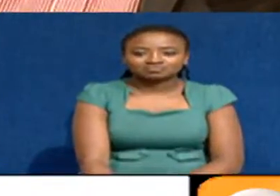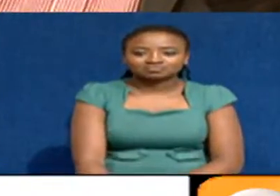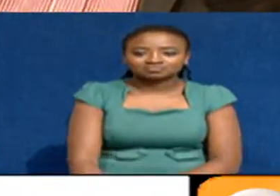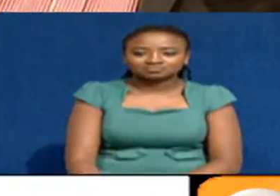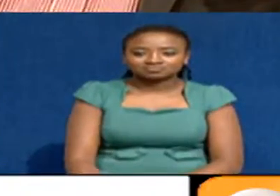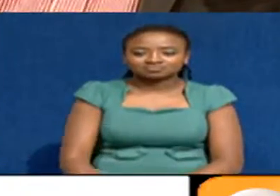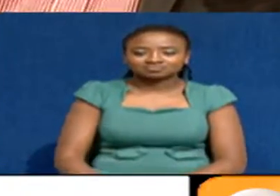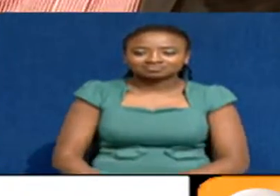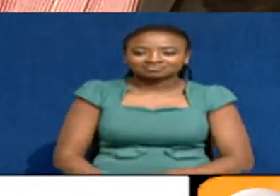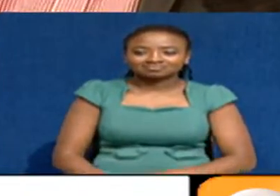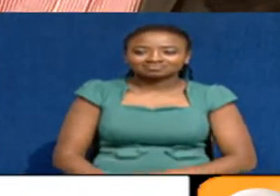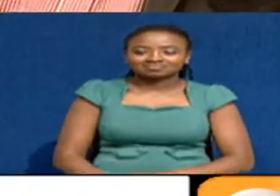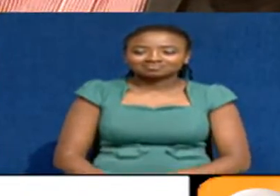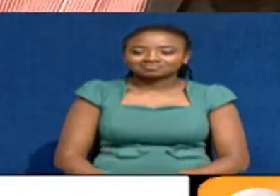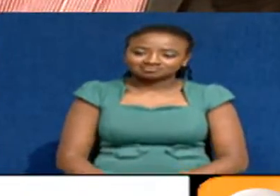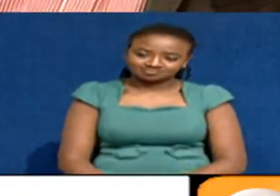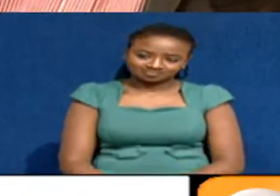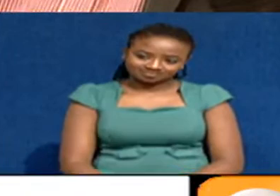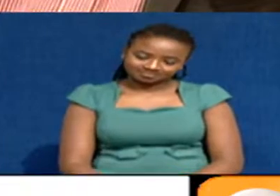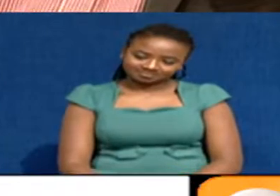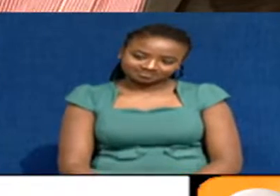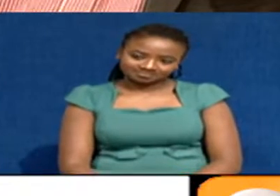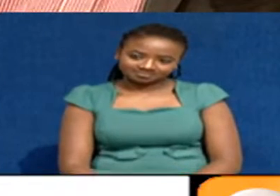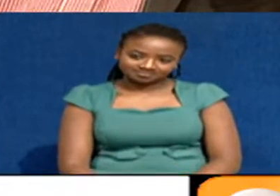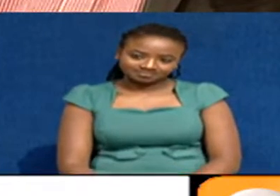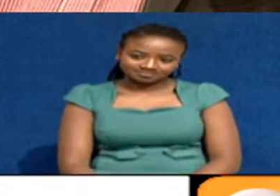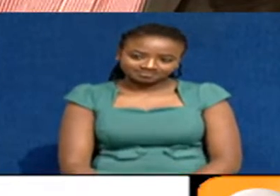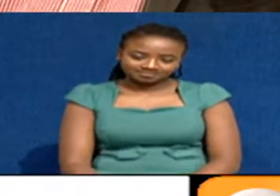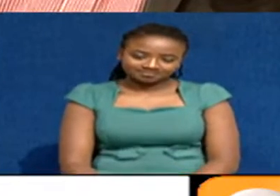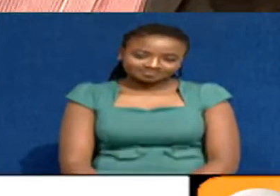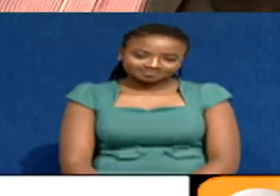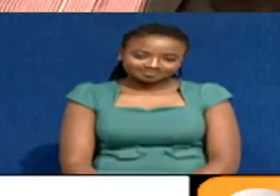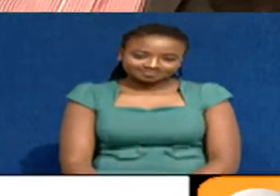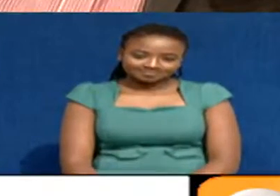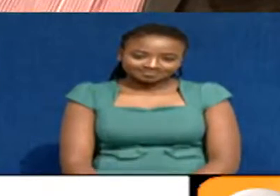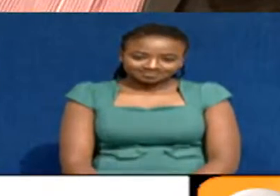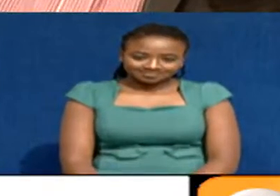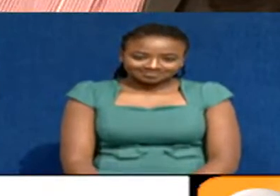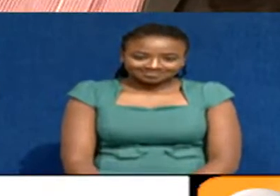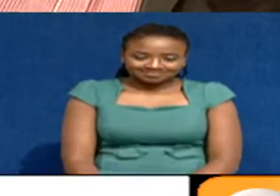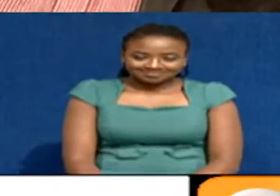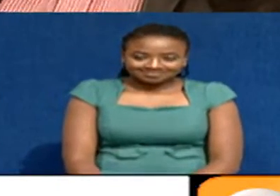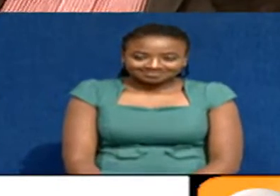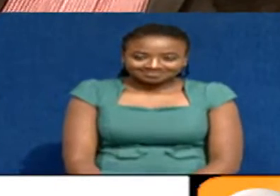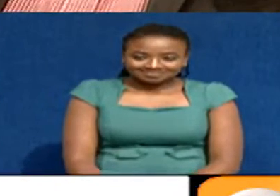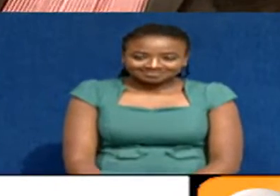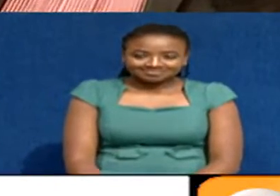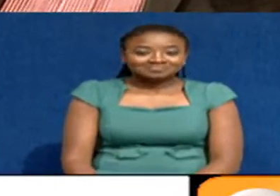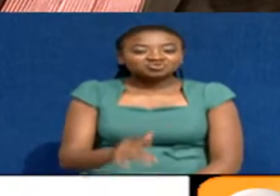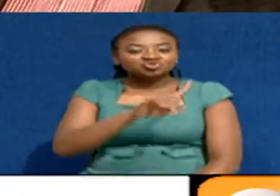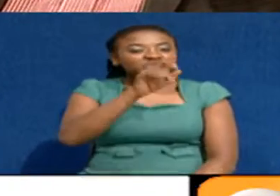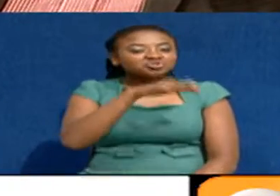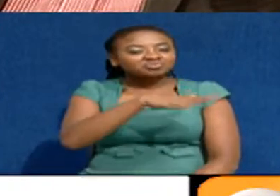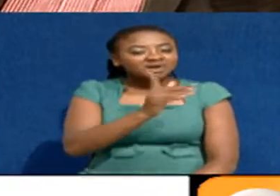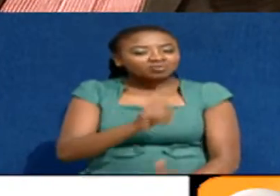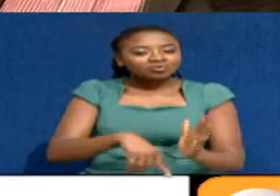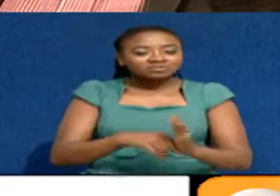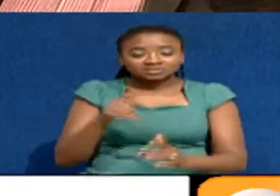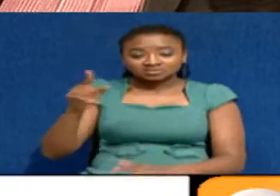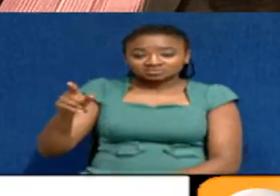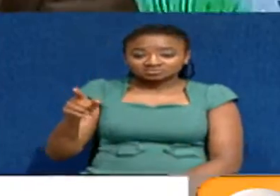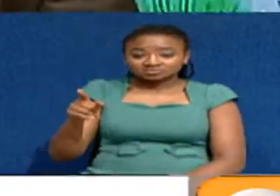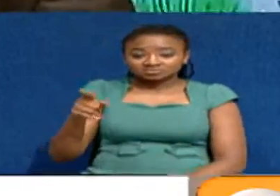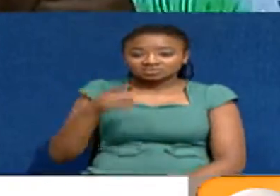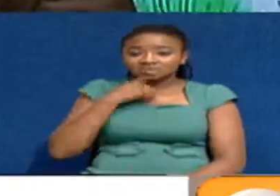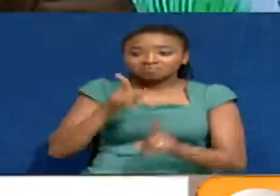this, extending the term of the parliament. And then you'll answer my question as we wrap this up. Which was the question? Did you benefit from the